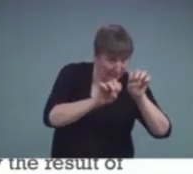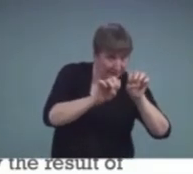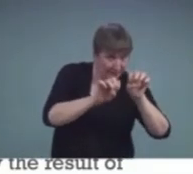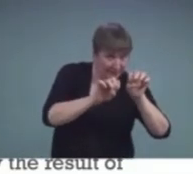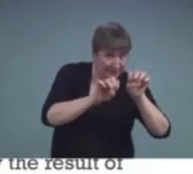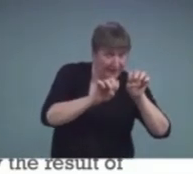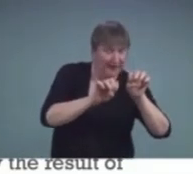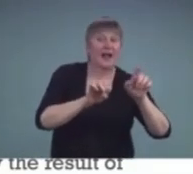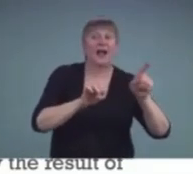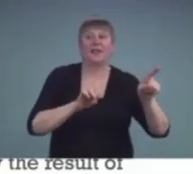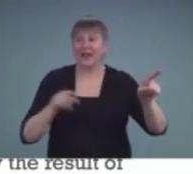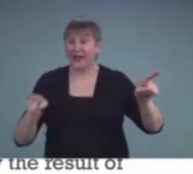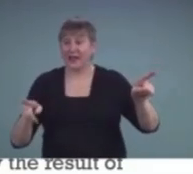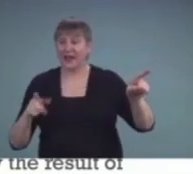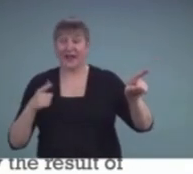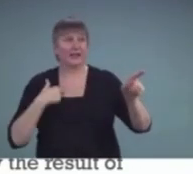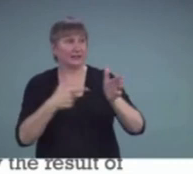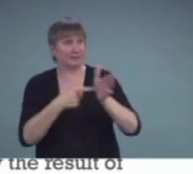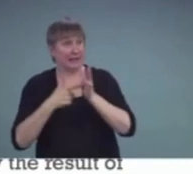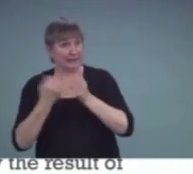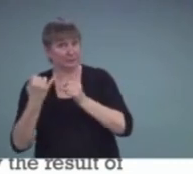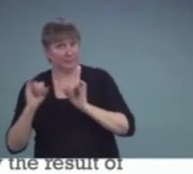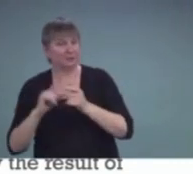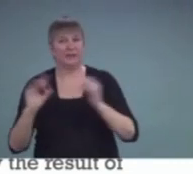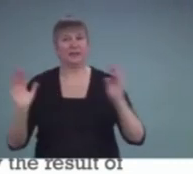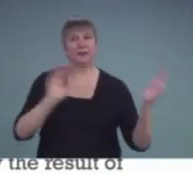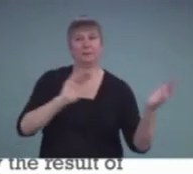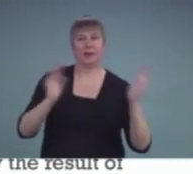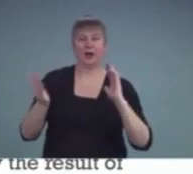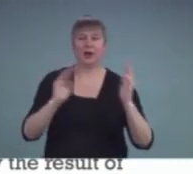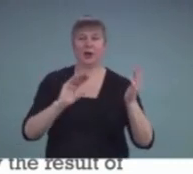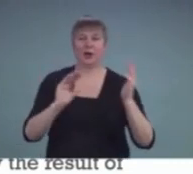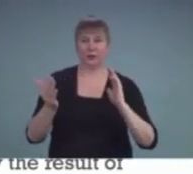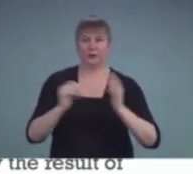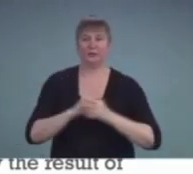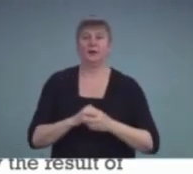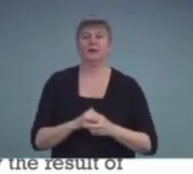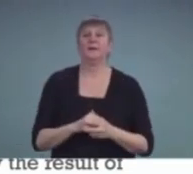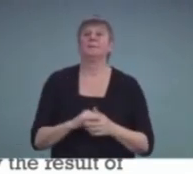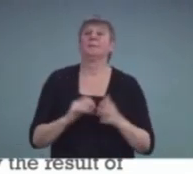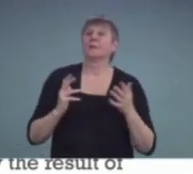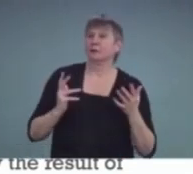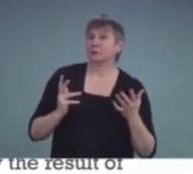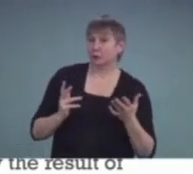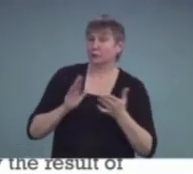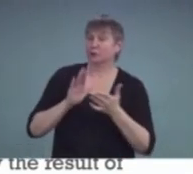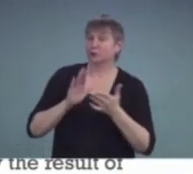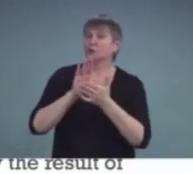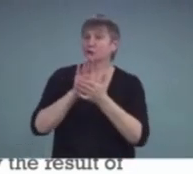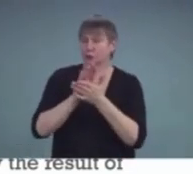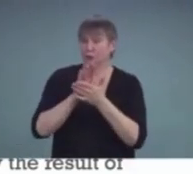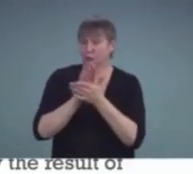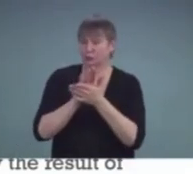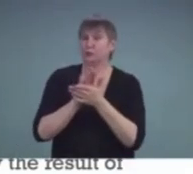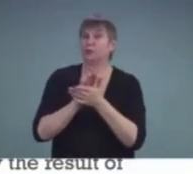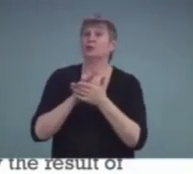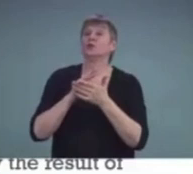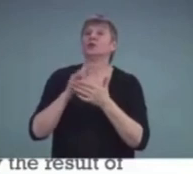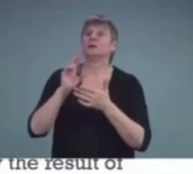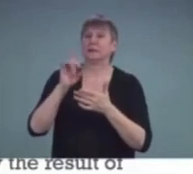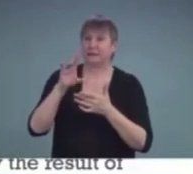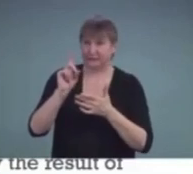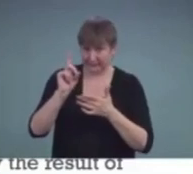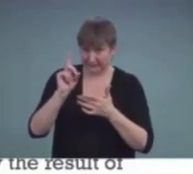to compare to. So, they did grant that independent educational evaluation for